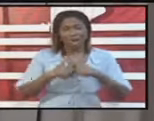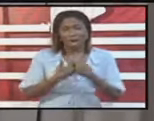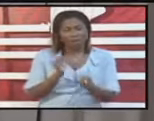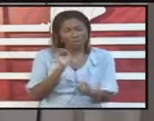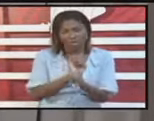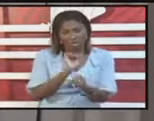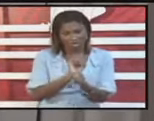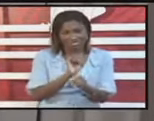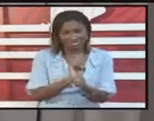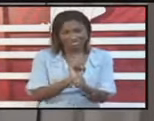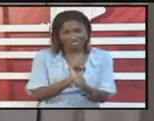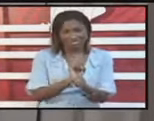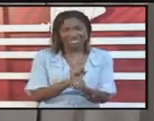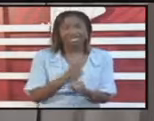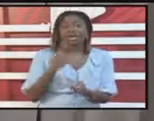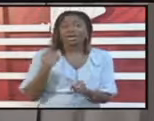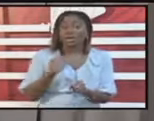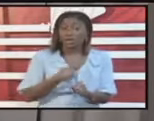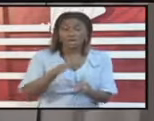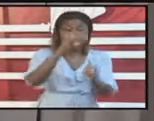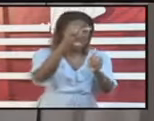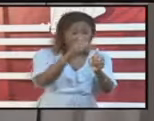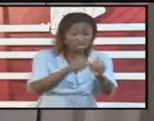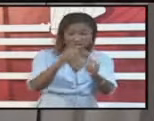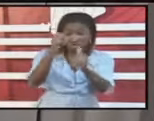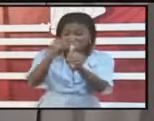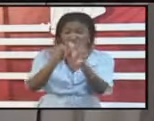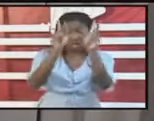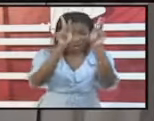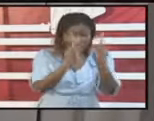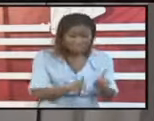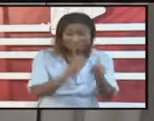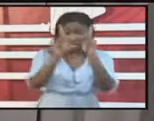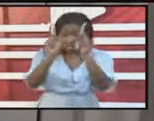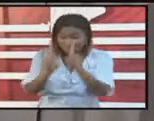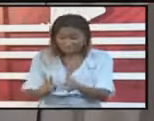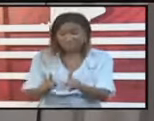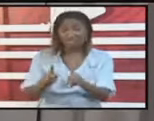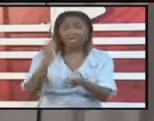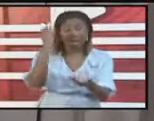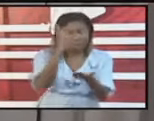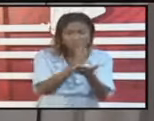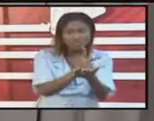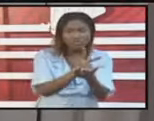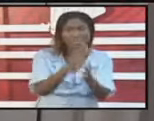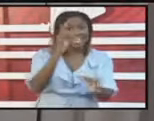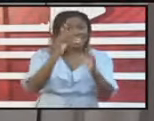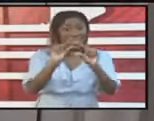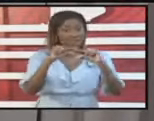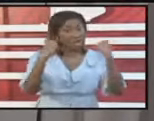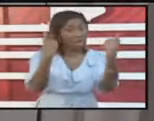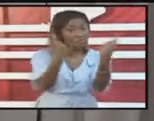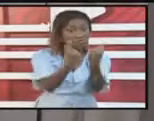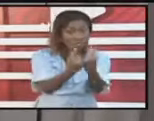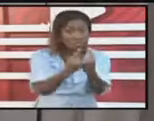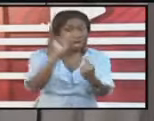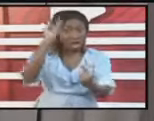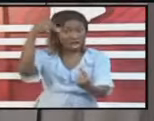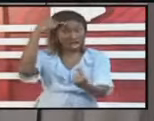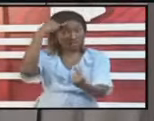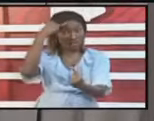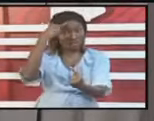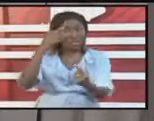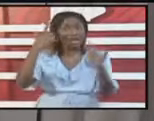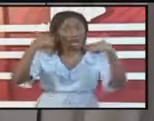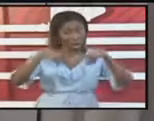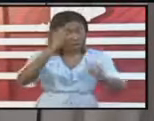Individuals are granted exemptions and then they make the arrangements to come back. If a group of individuals who have been granted exemption or approval